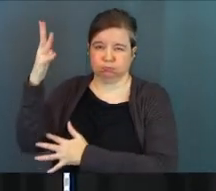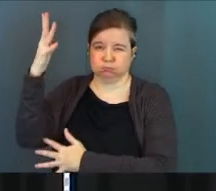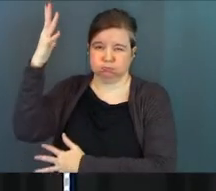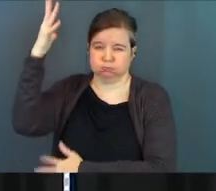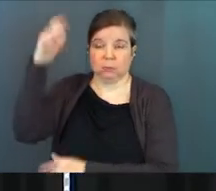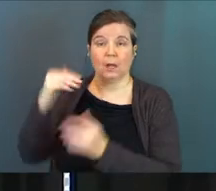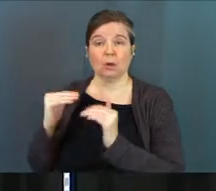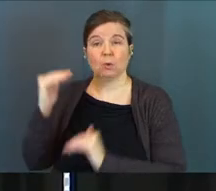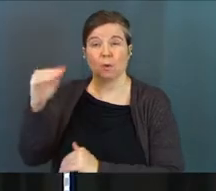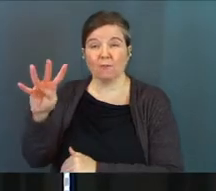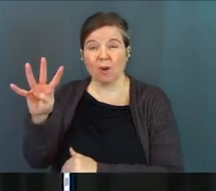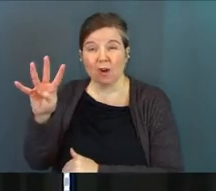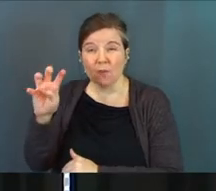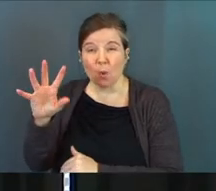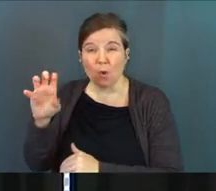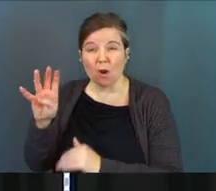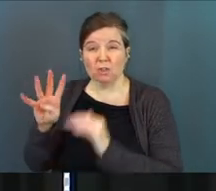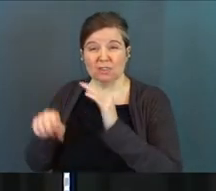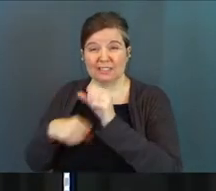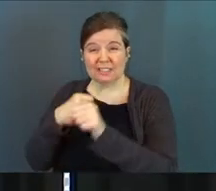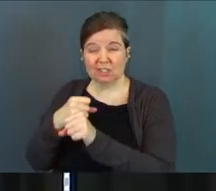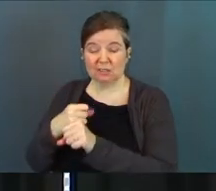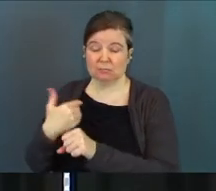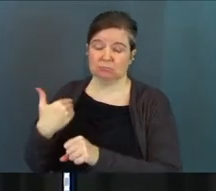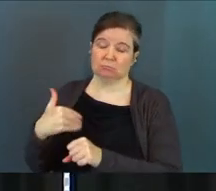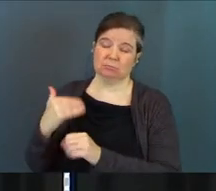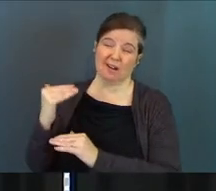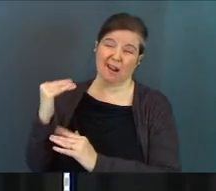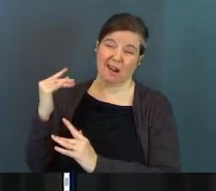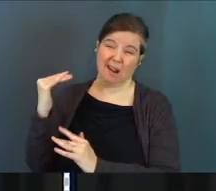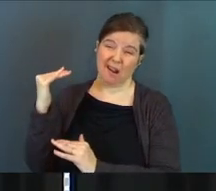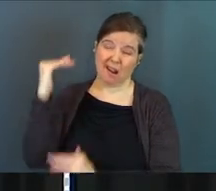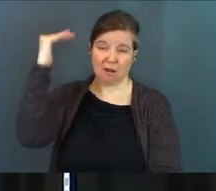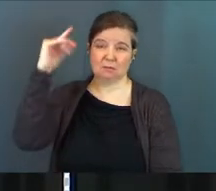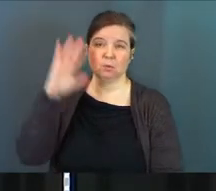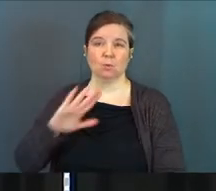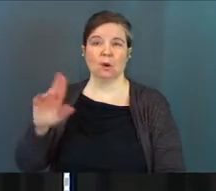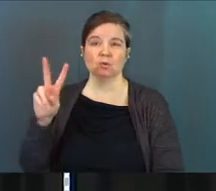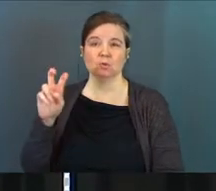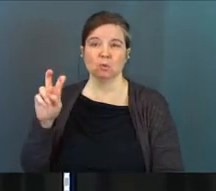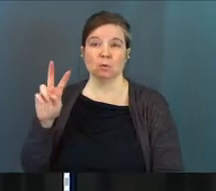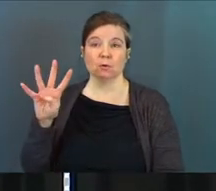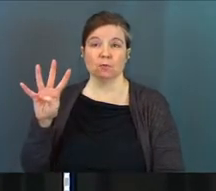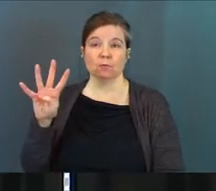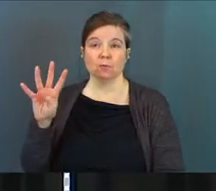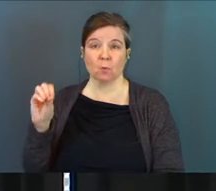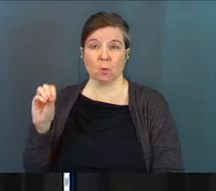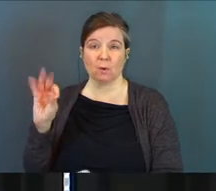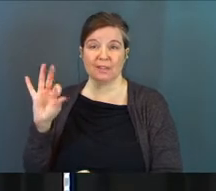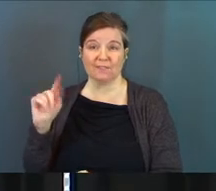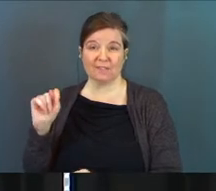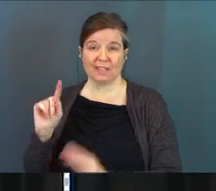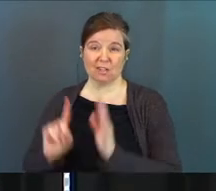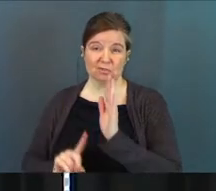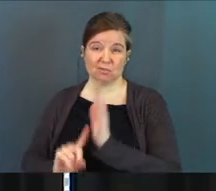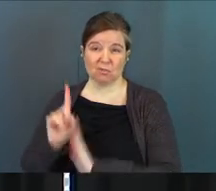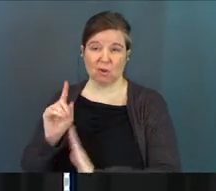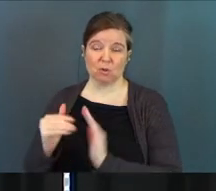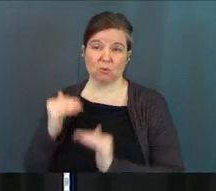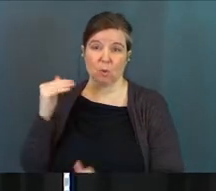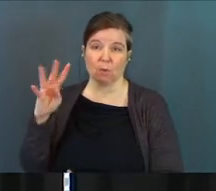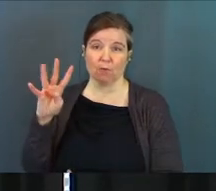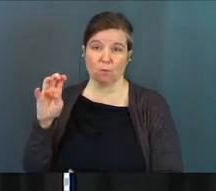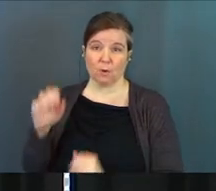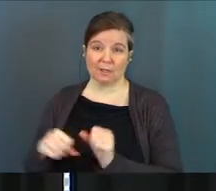for 400 years, y'all, and grew to actually be around 240 feet tall, over 400